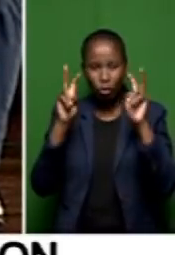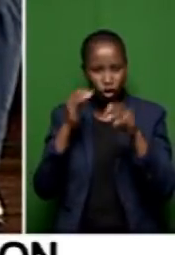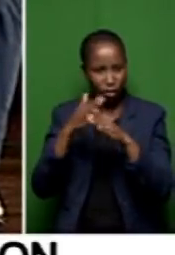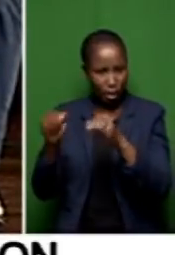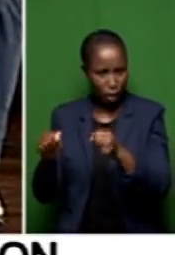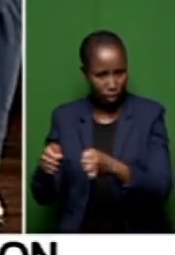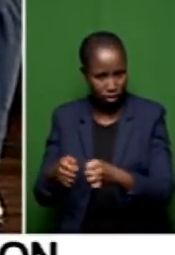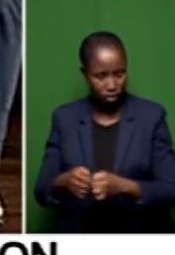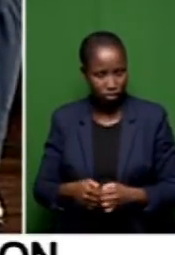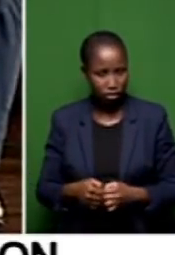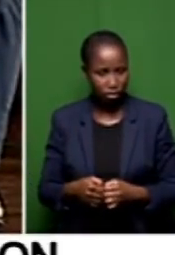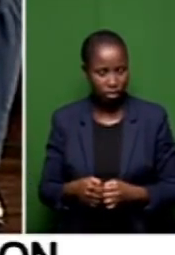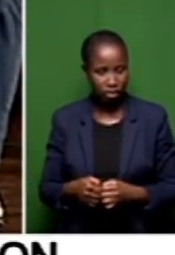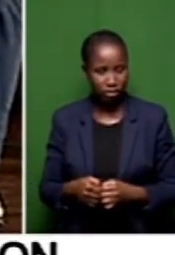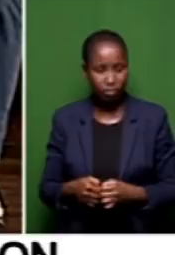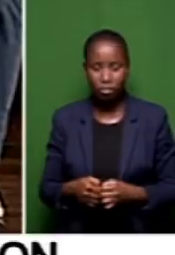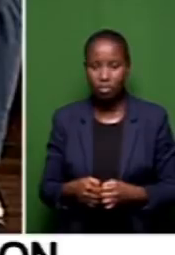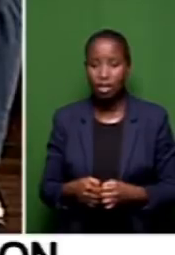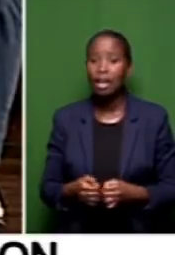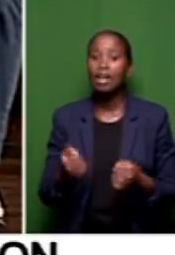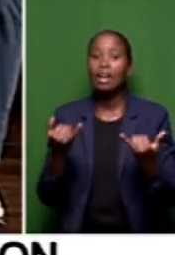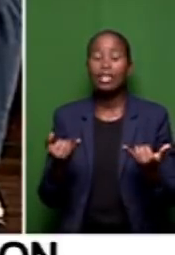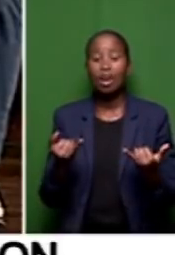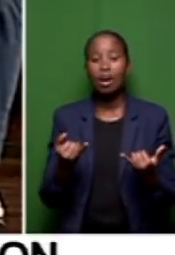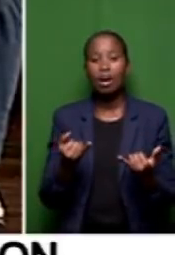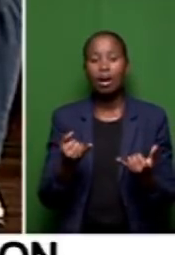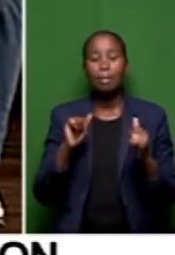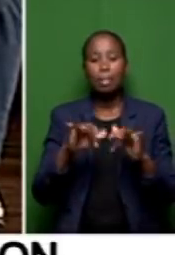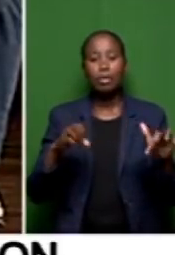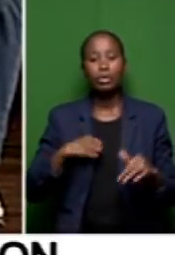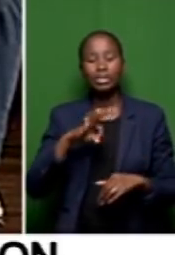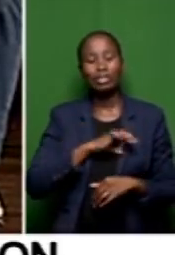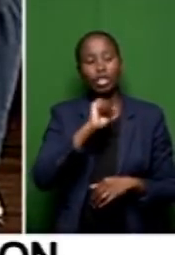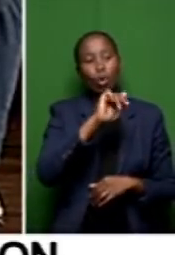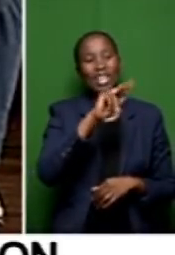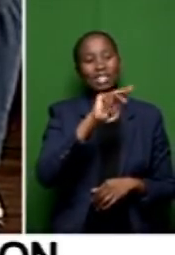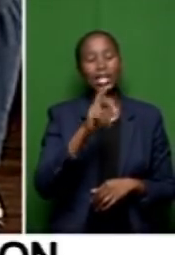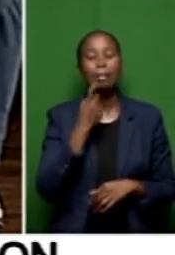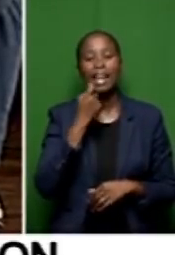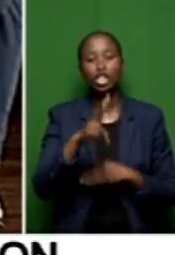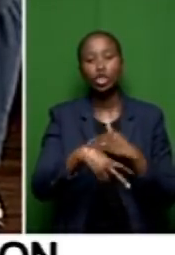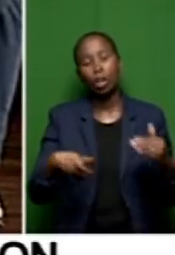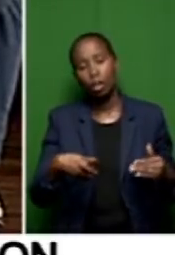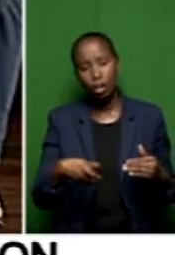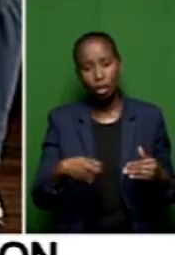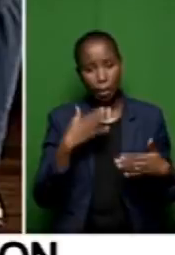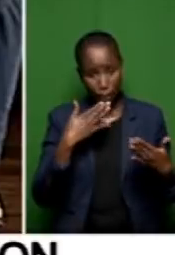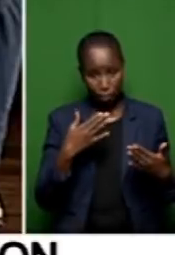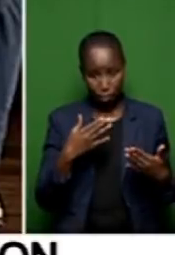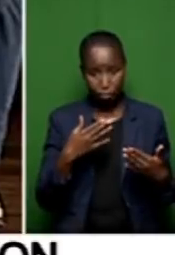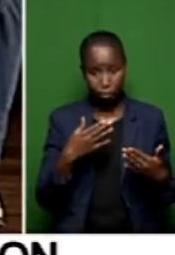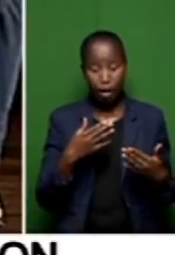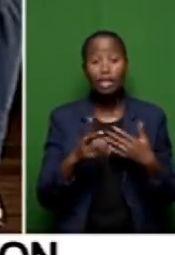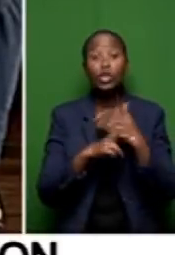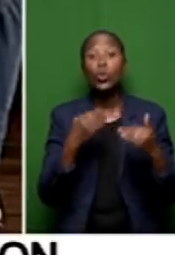If it's not still being, in man, it's not still by the officials of the ANC, it will be stolen by our, their